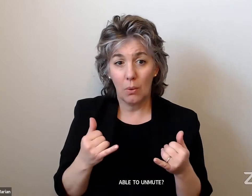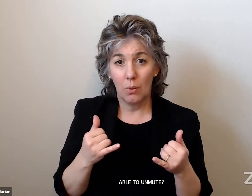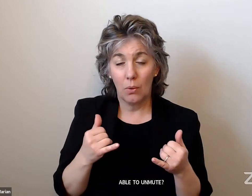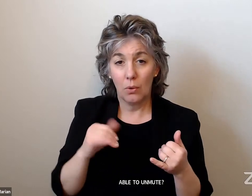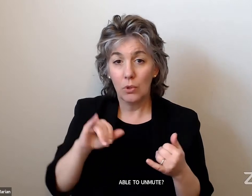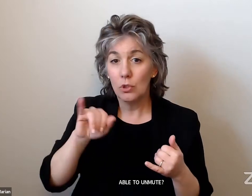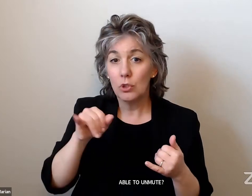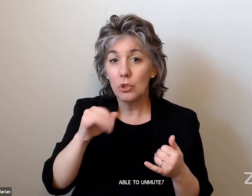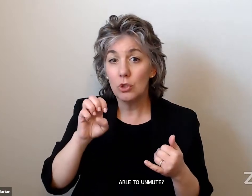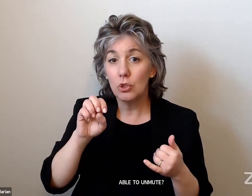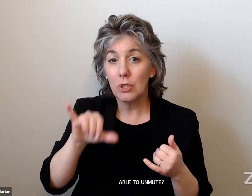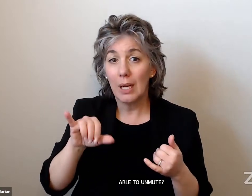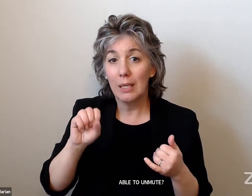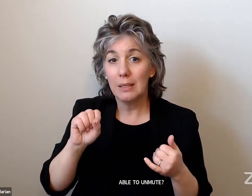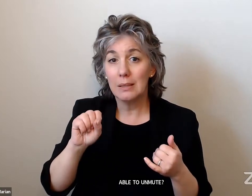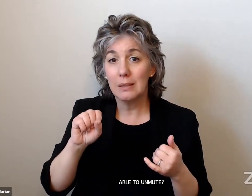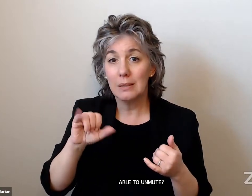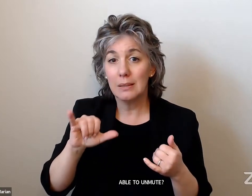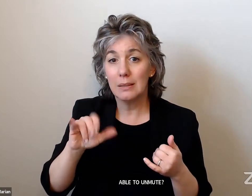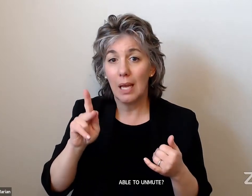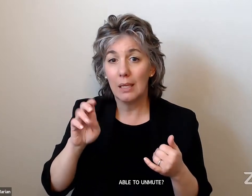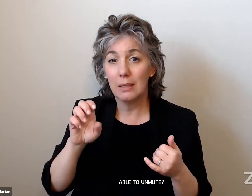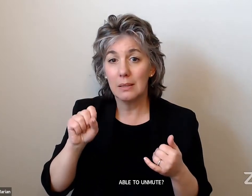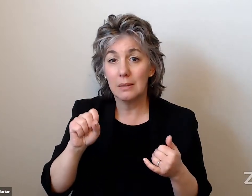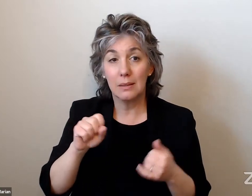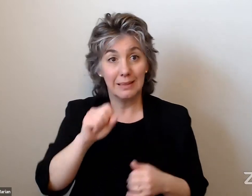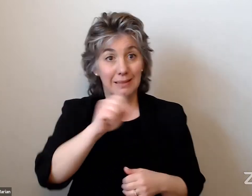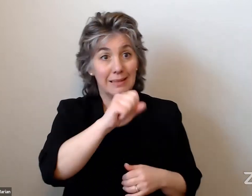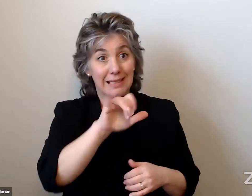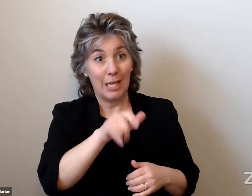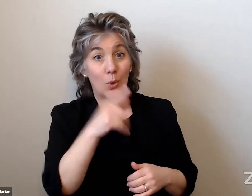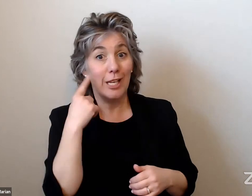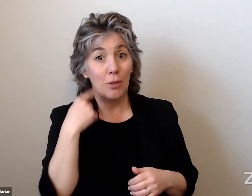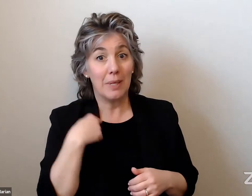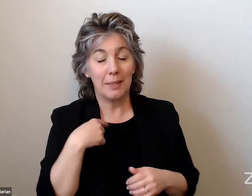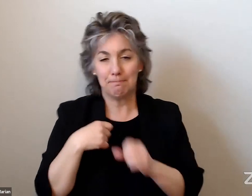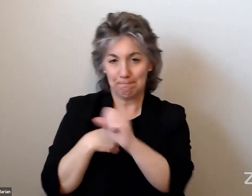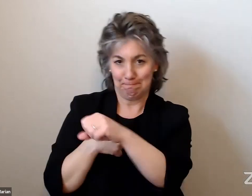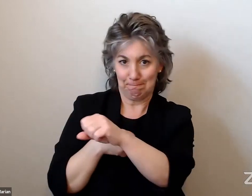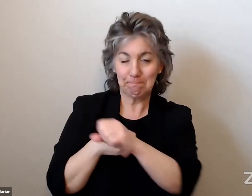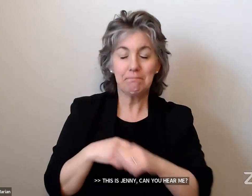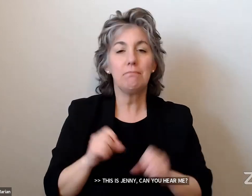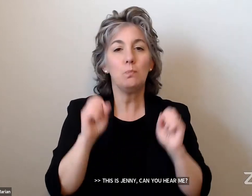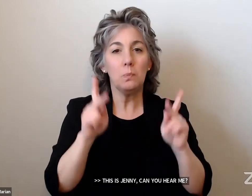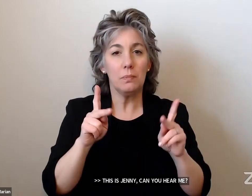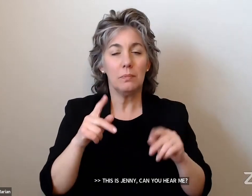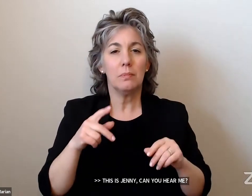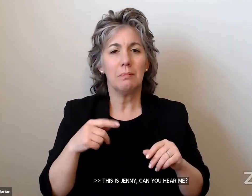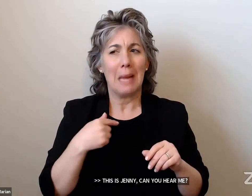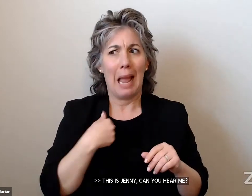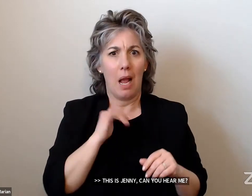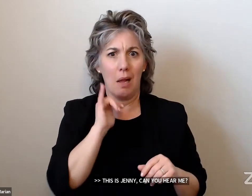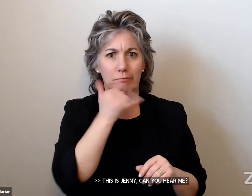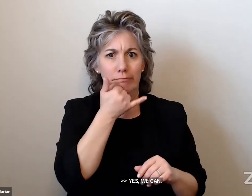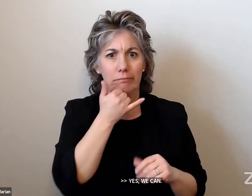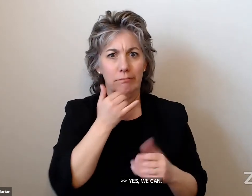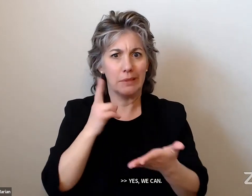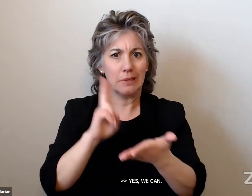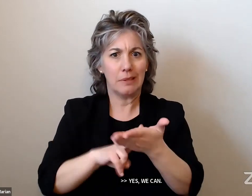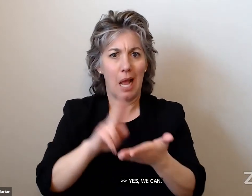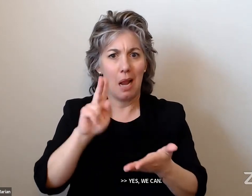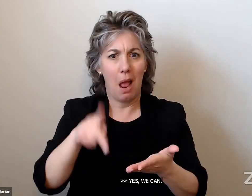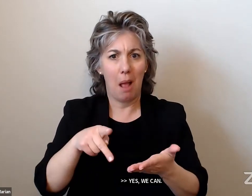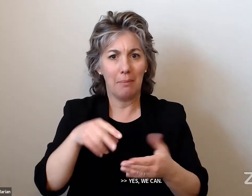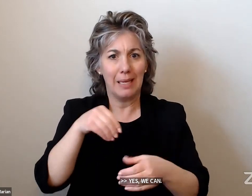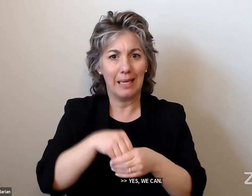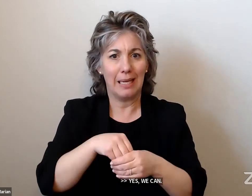Jenny Sykes. Hi. This is Jenny Sykes. Can you hear me? Yes, we can. I believe I inadvertently signed up to be in the